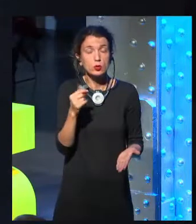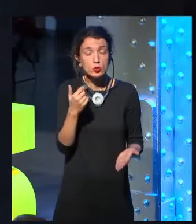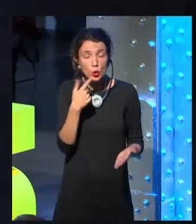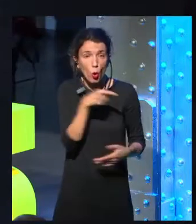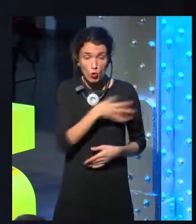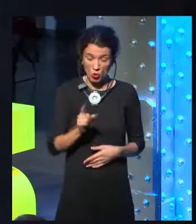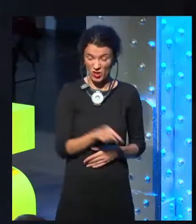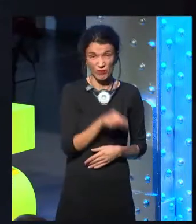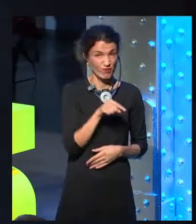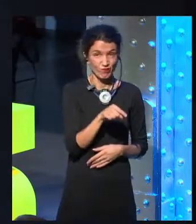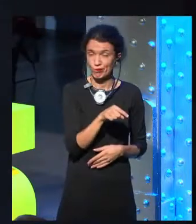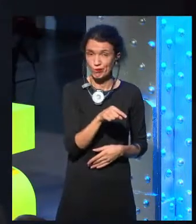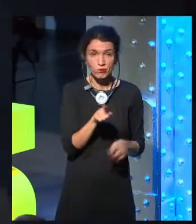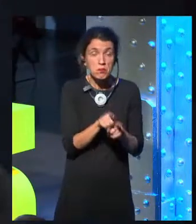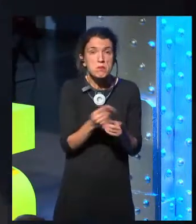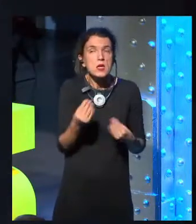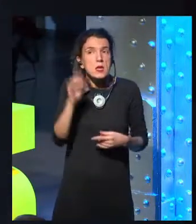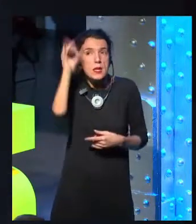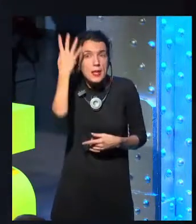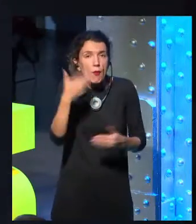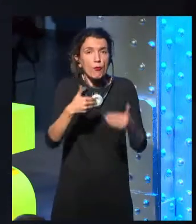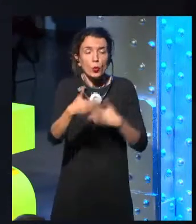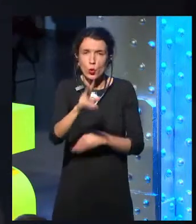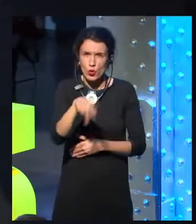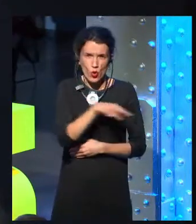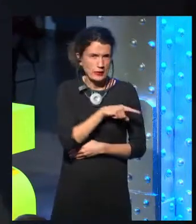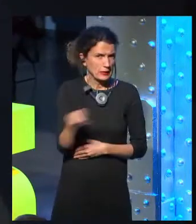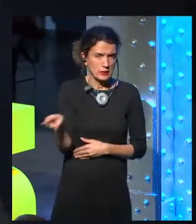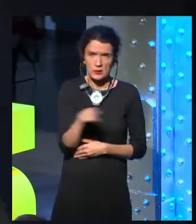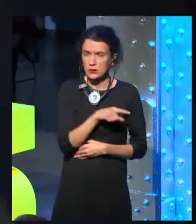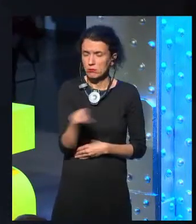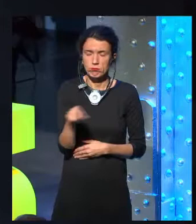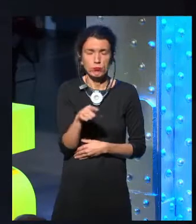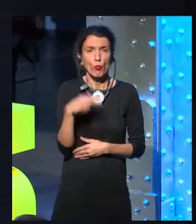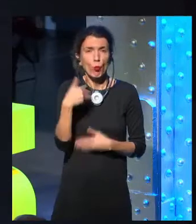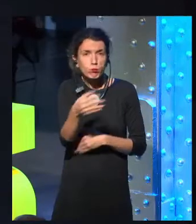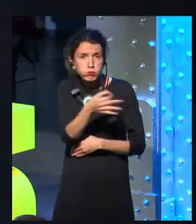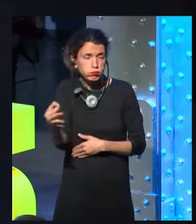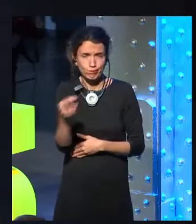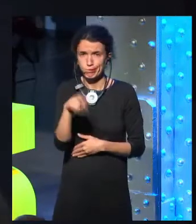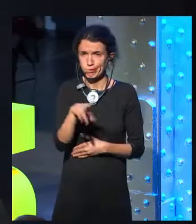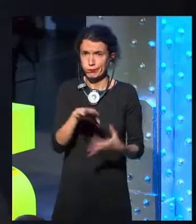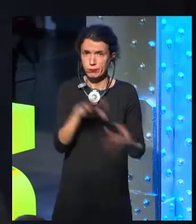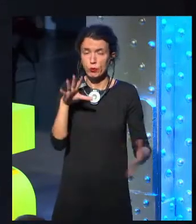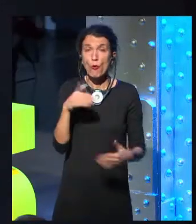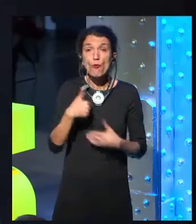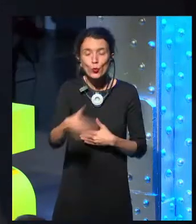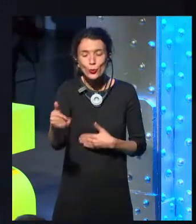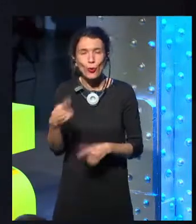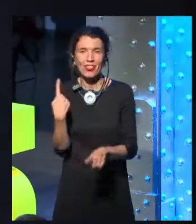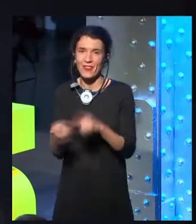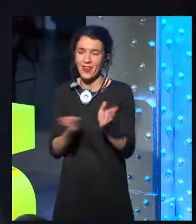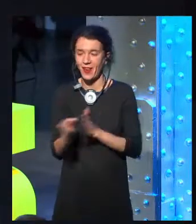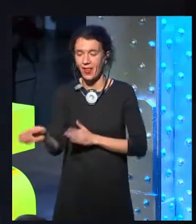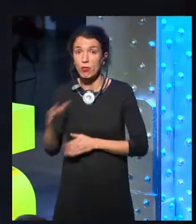built by technology. The future will be built by humans, because we're the ones that build things. Now, there will be incentives